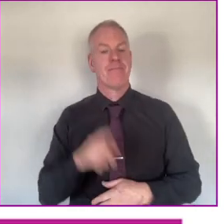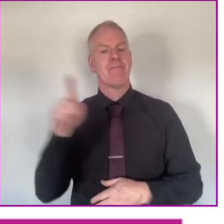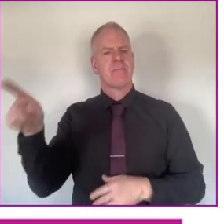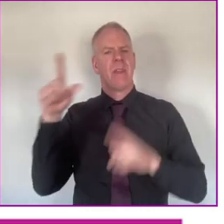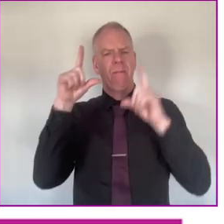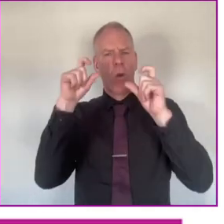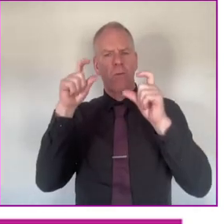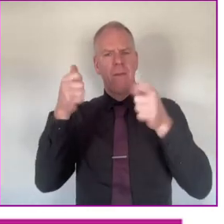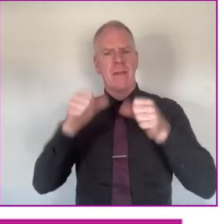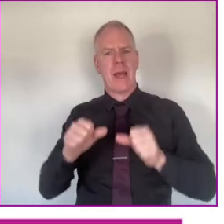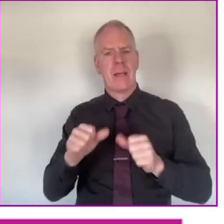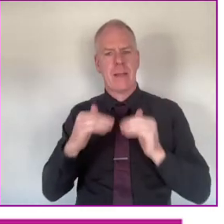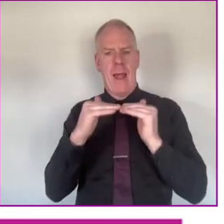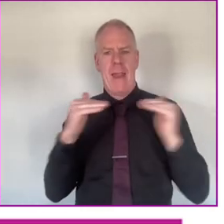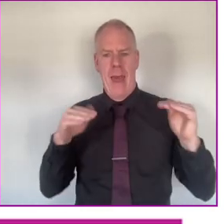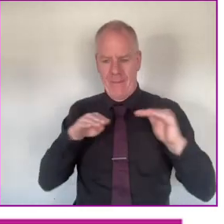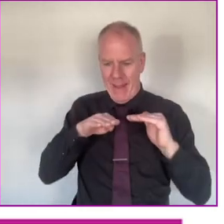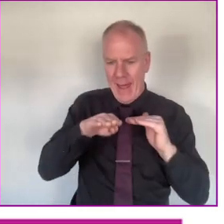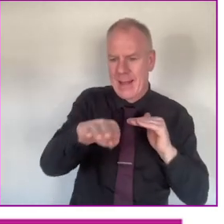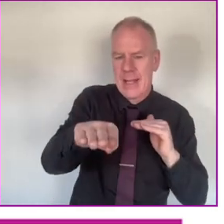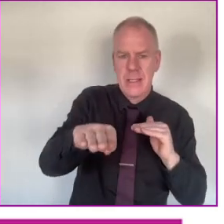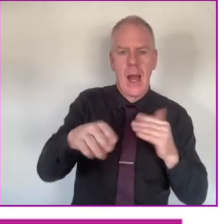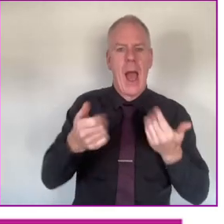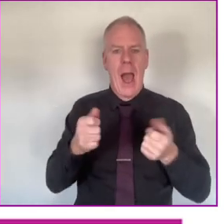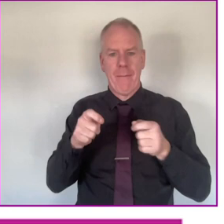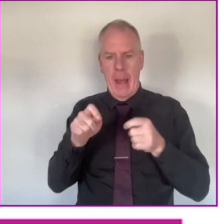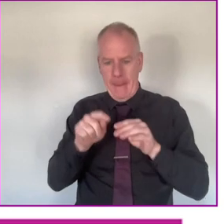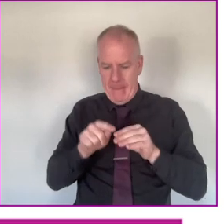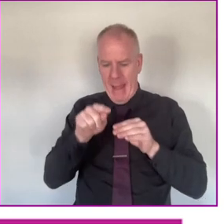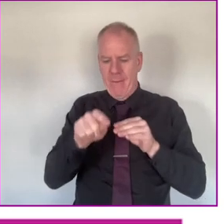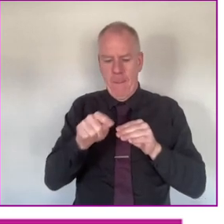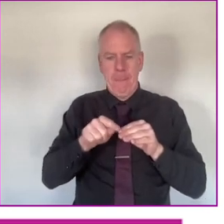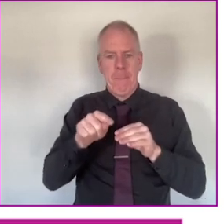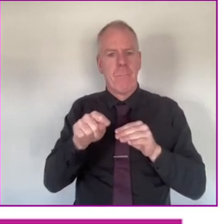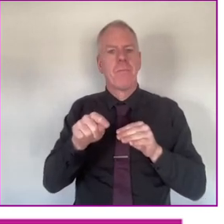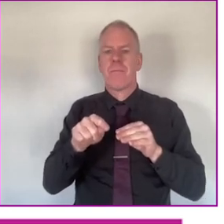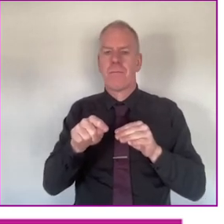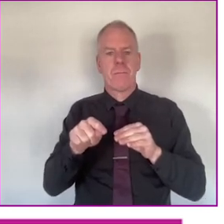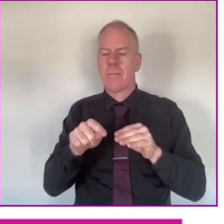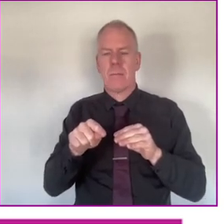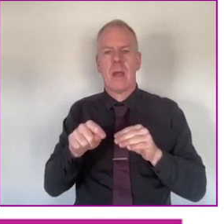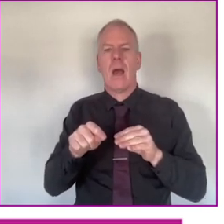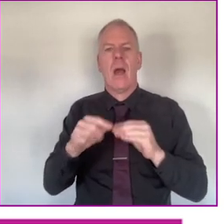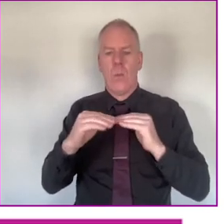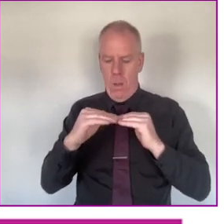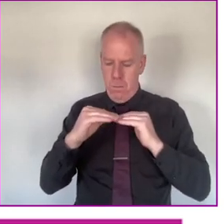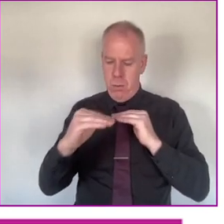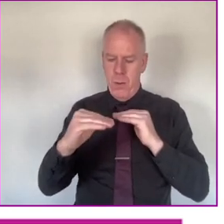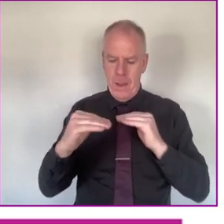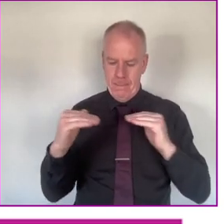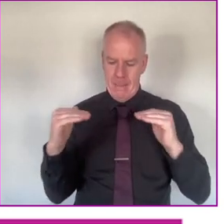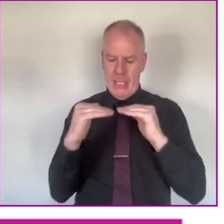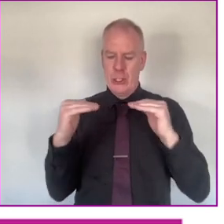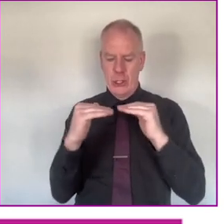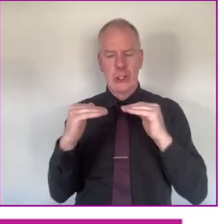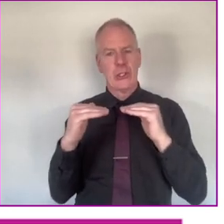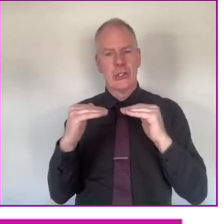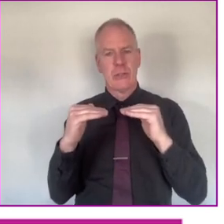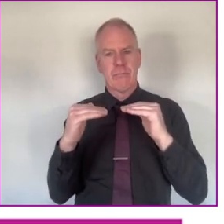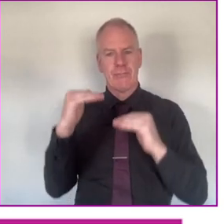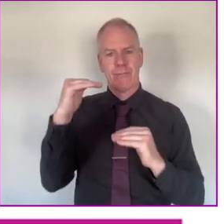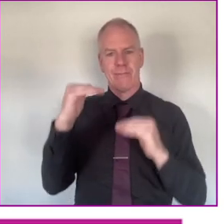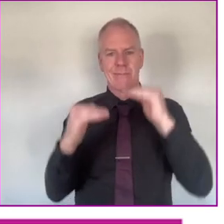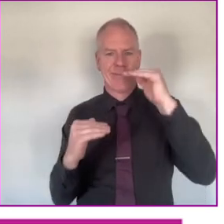what this photo shows is level access. There's a little platform that's going to come out of each carriage and meet